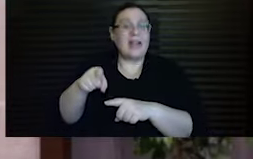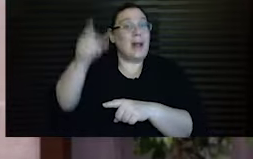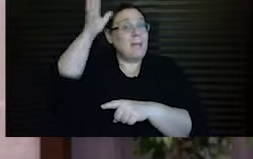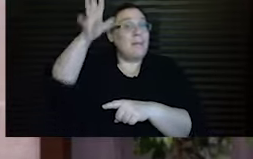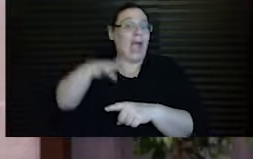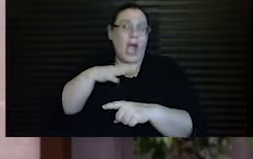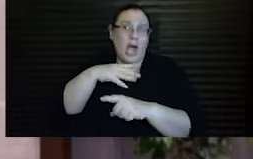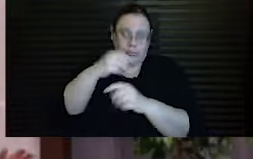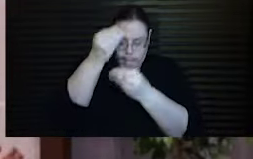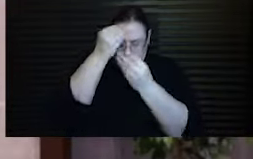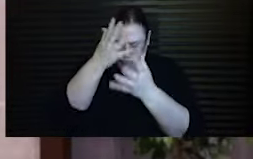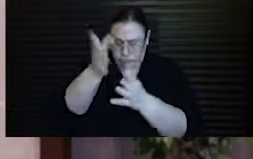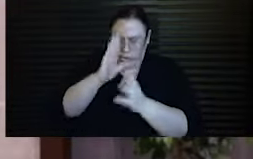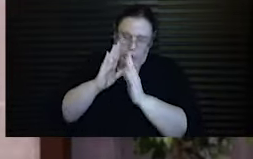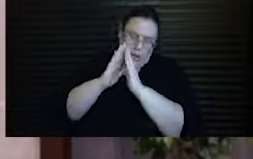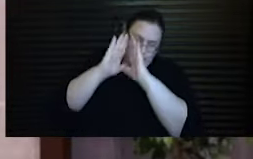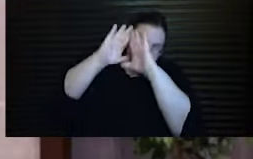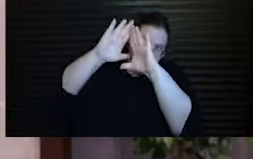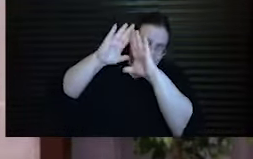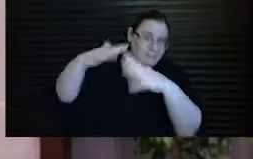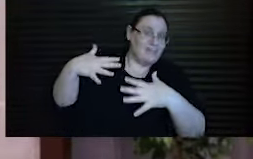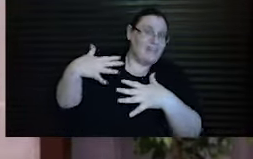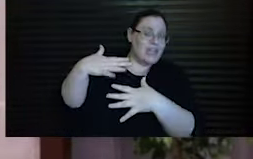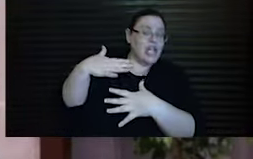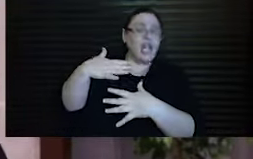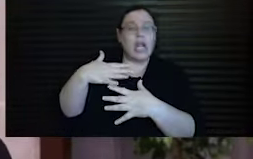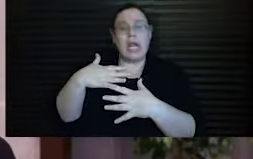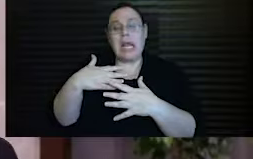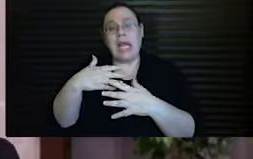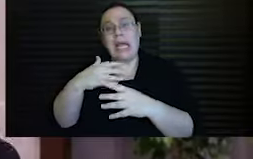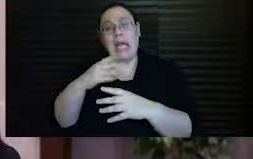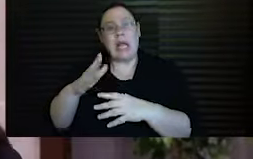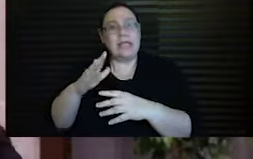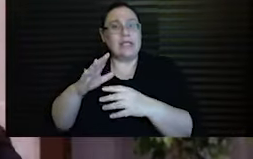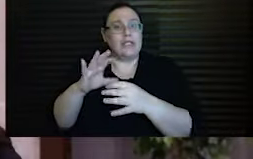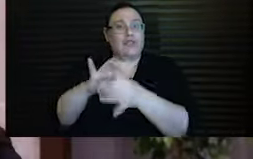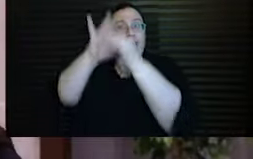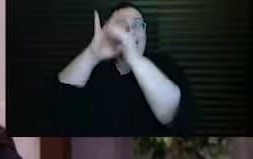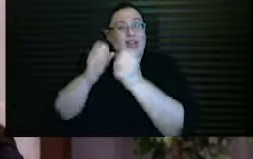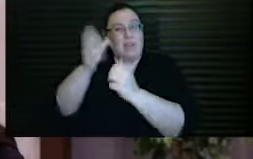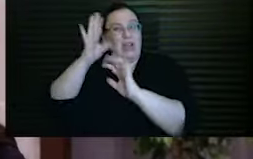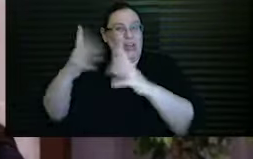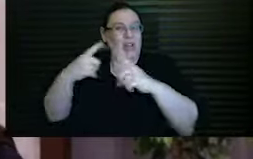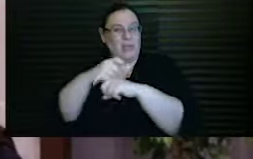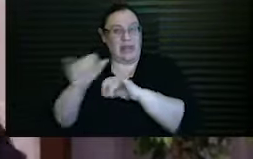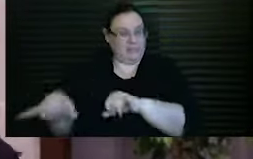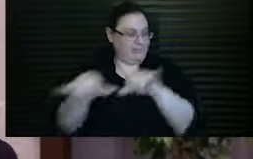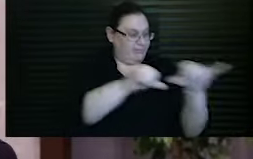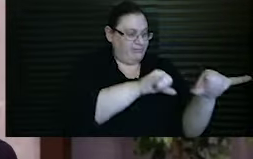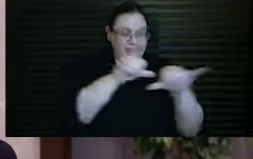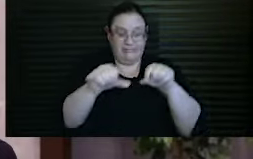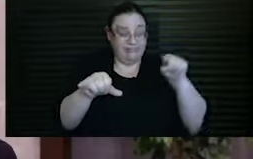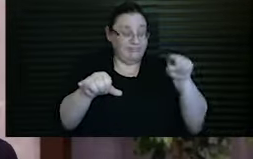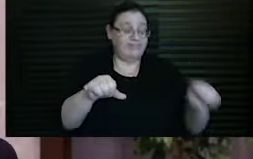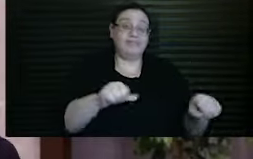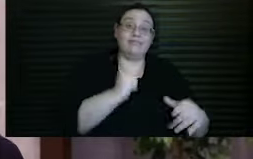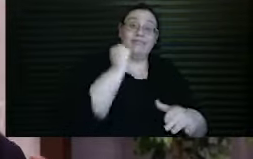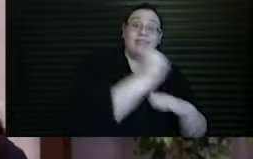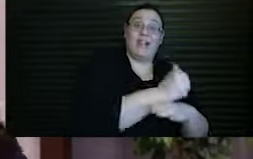-fearing man, who's also in a somewhat complicated relationship with God, and that man is Job.